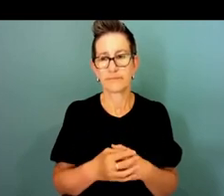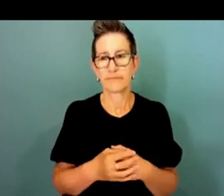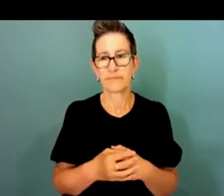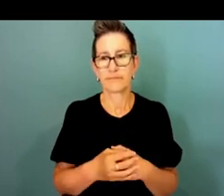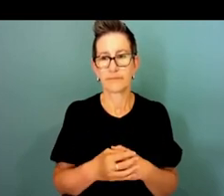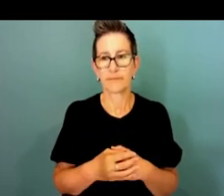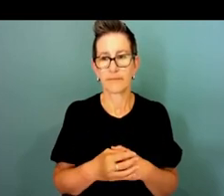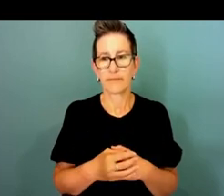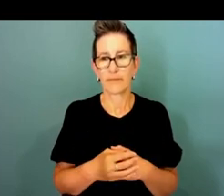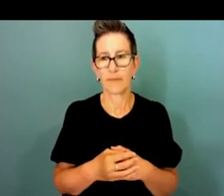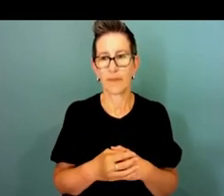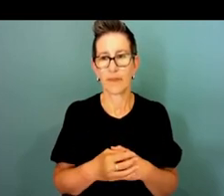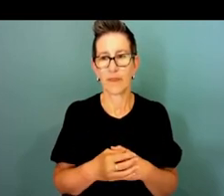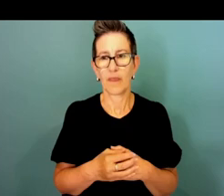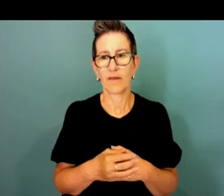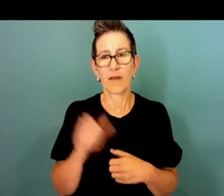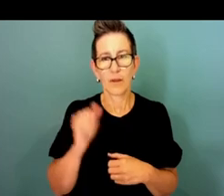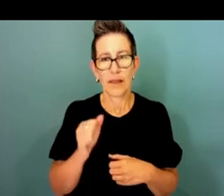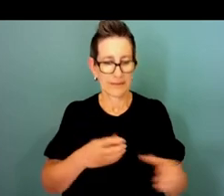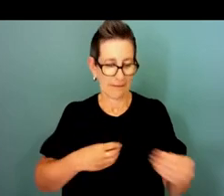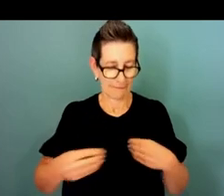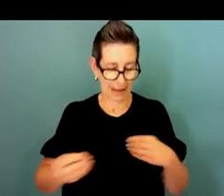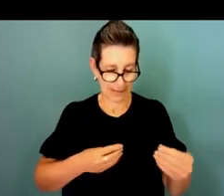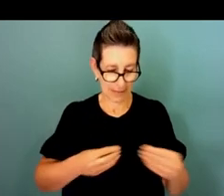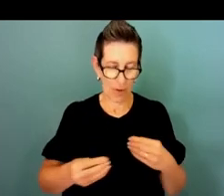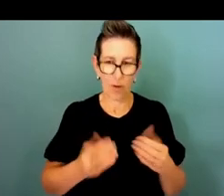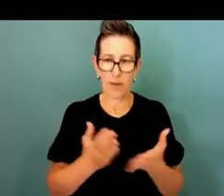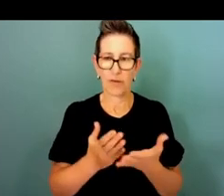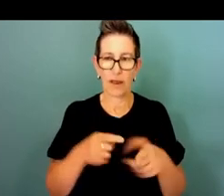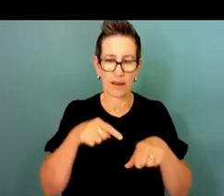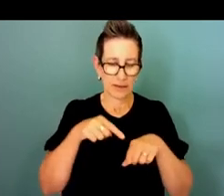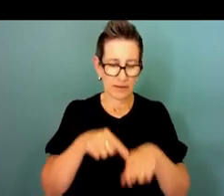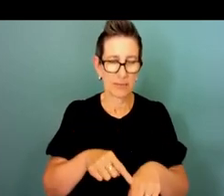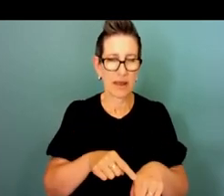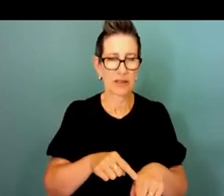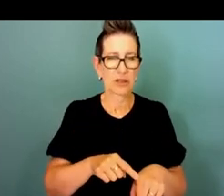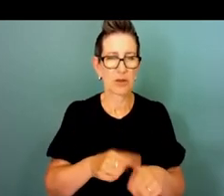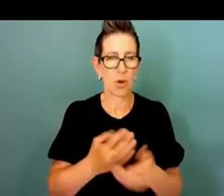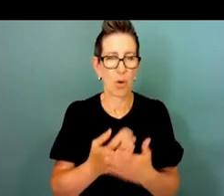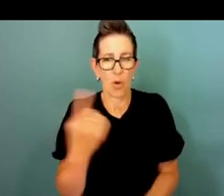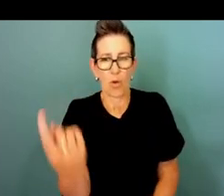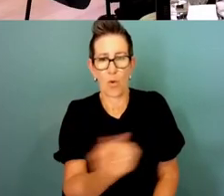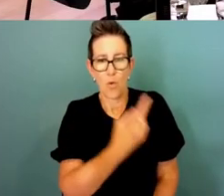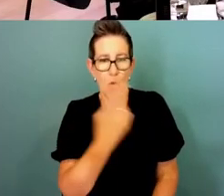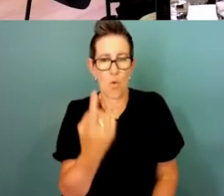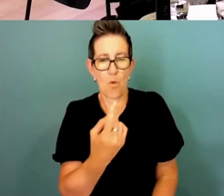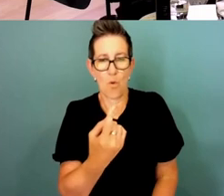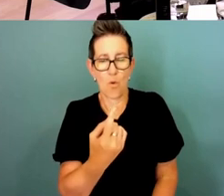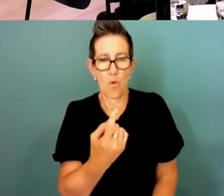the bounds of what we can do but adapt it based on the sort of candidates you've got in front of you thank you